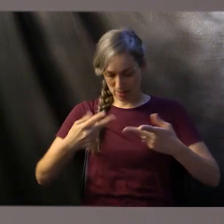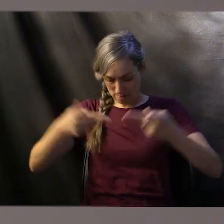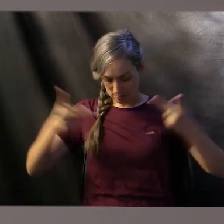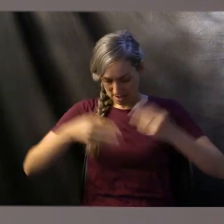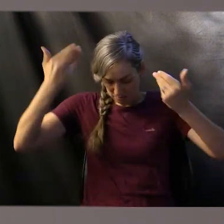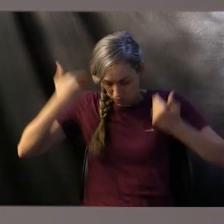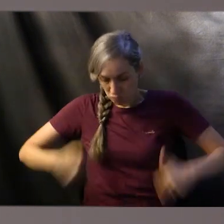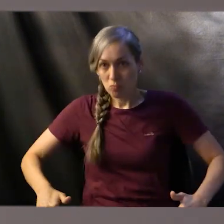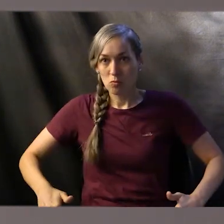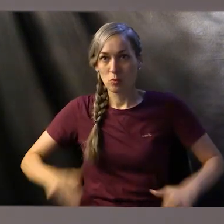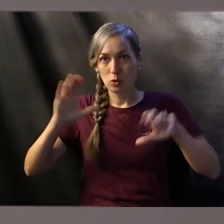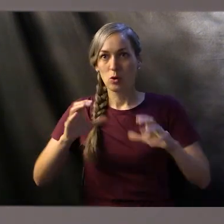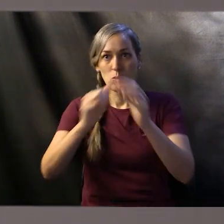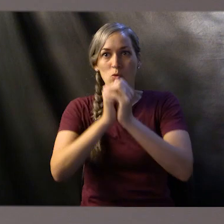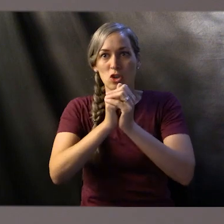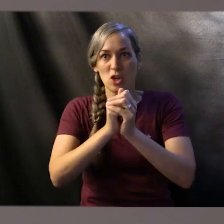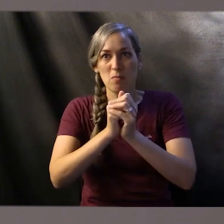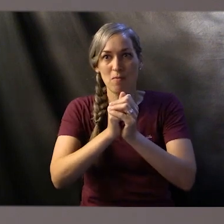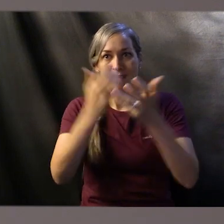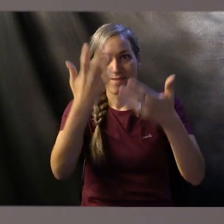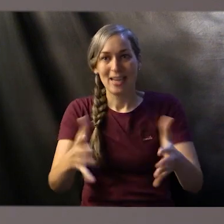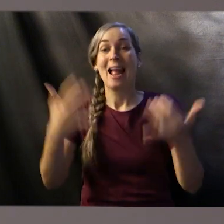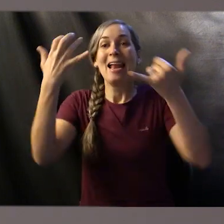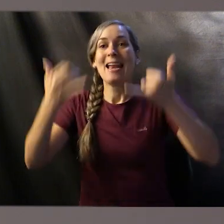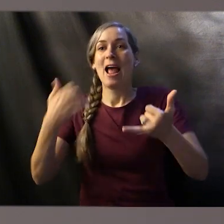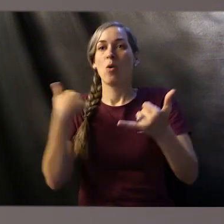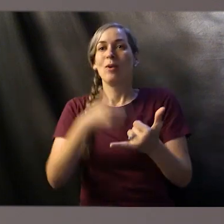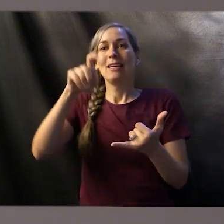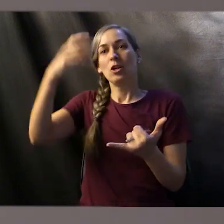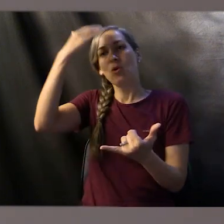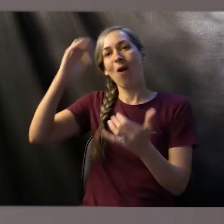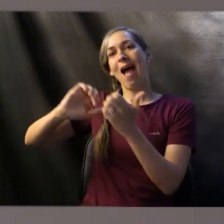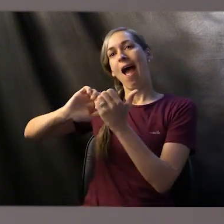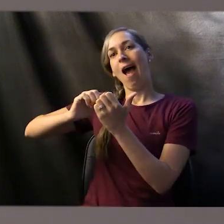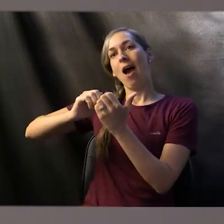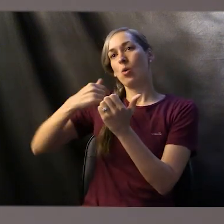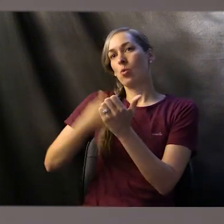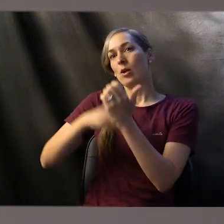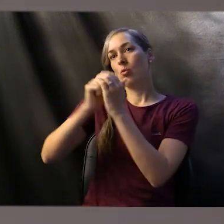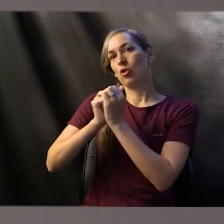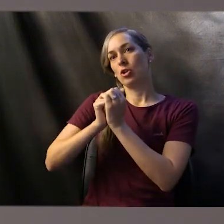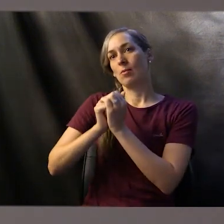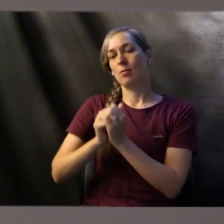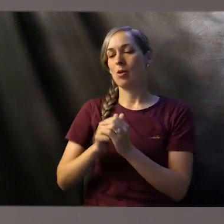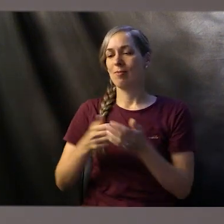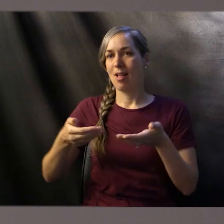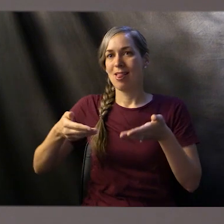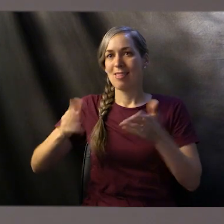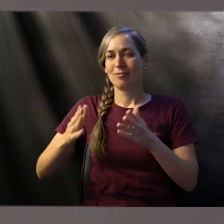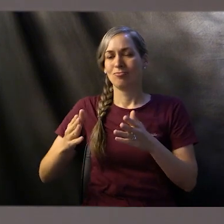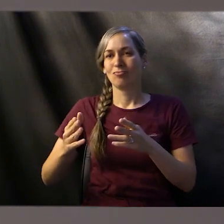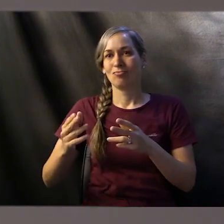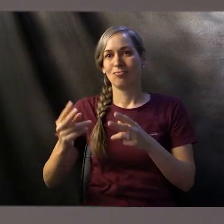now we have to know how to conduct the worship. So again, looking at the Levites in Leviticus chapter 1